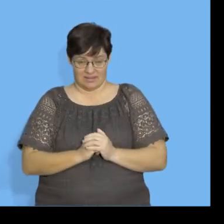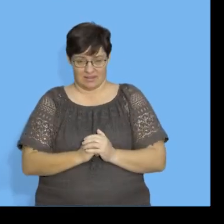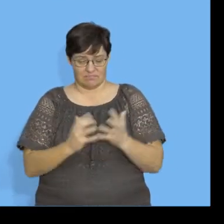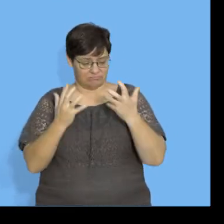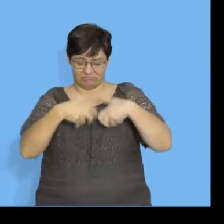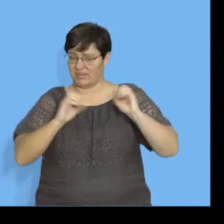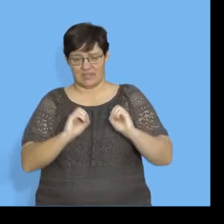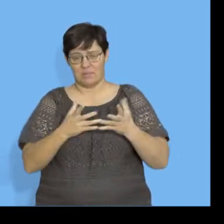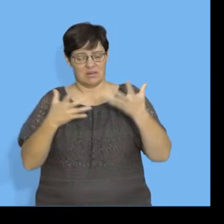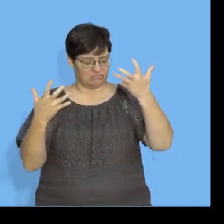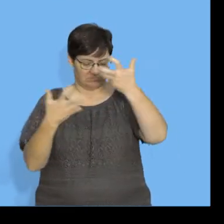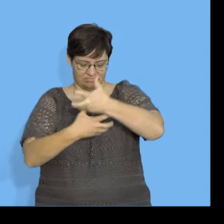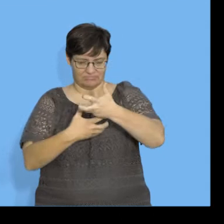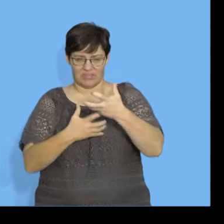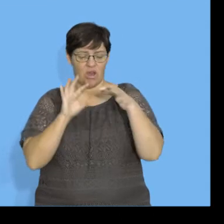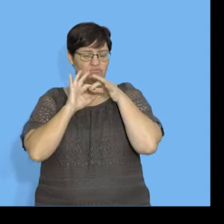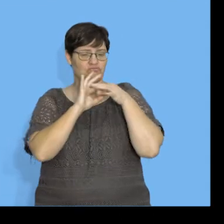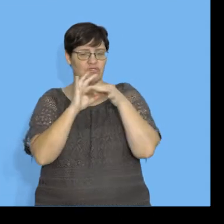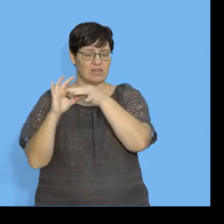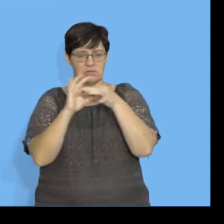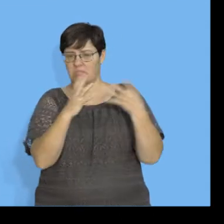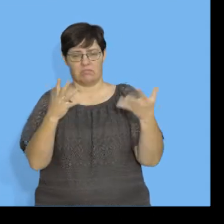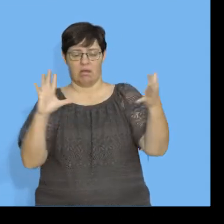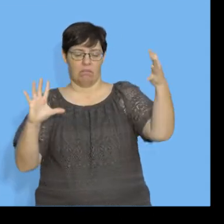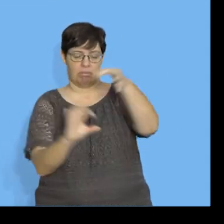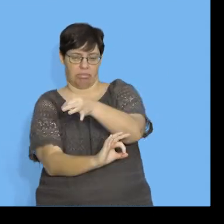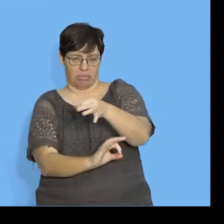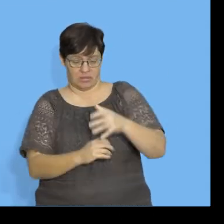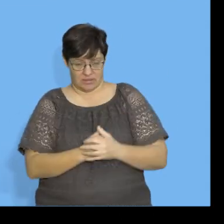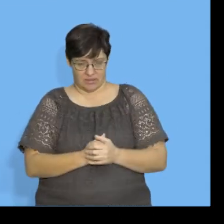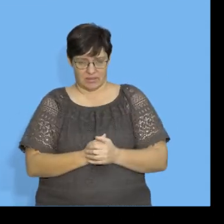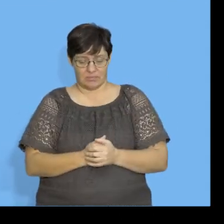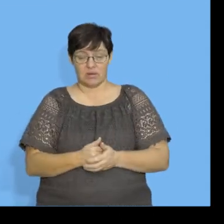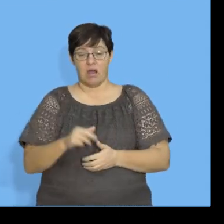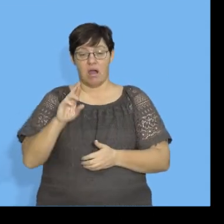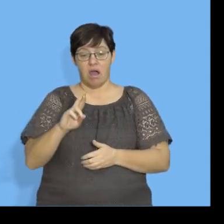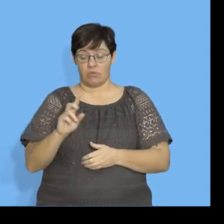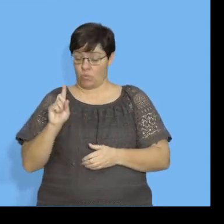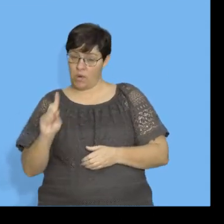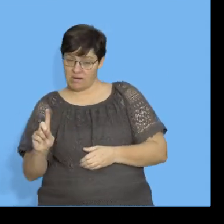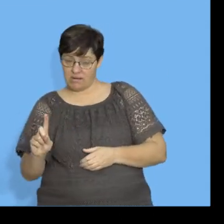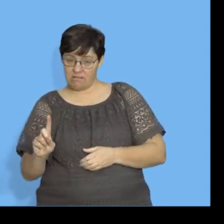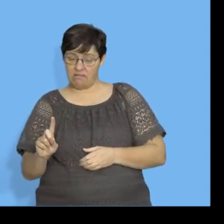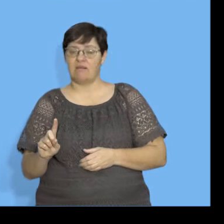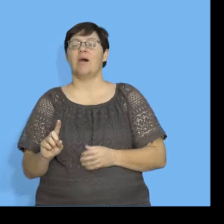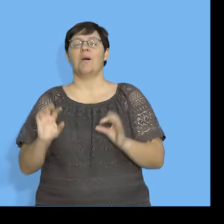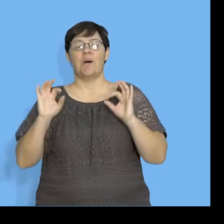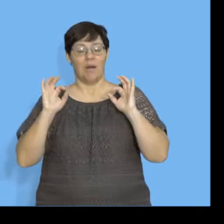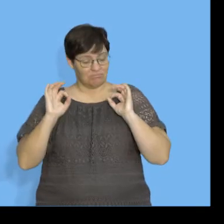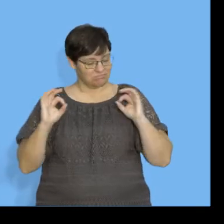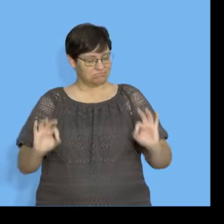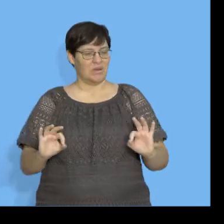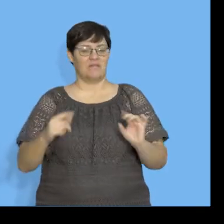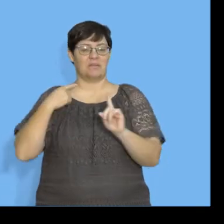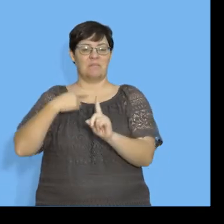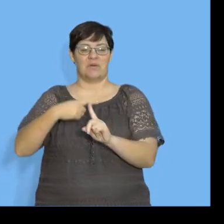There's no correlation. There's no relationship between the two variables. But, if R is 1, there is